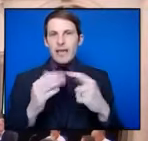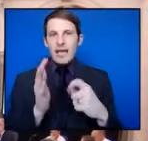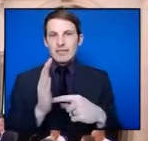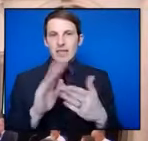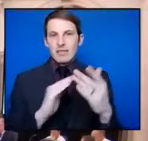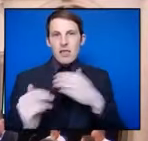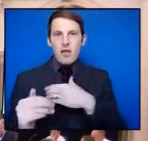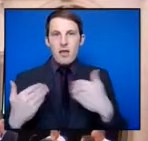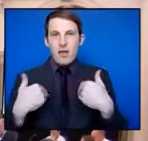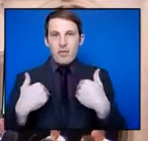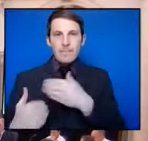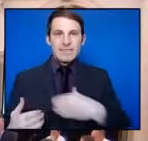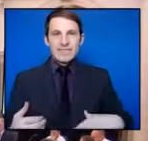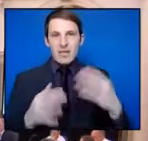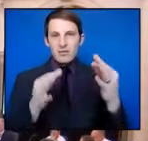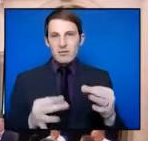Yes.